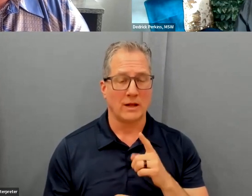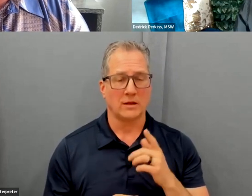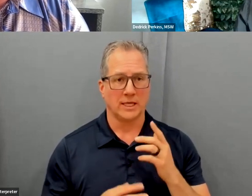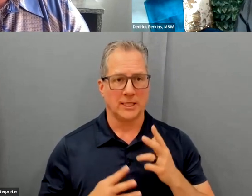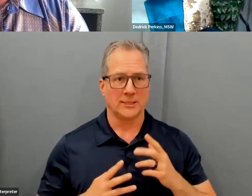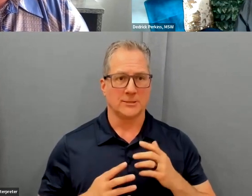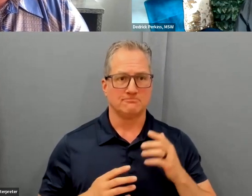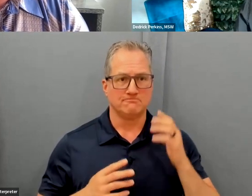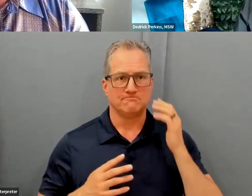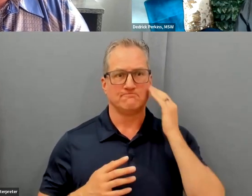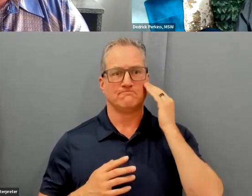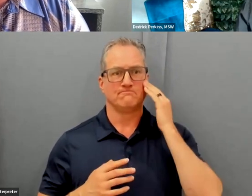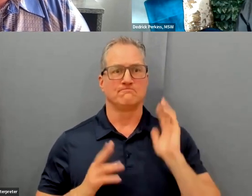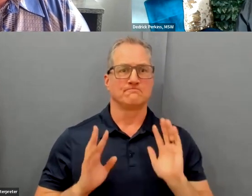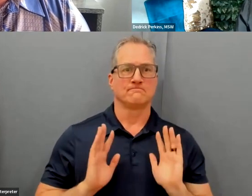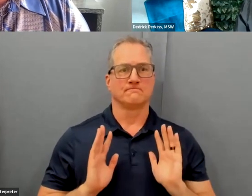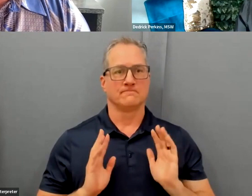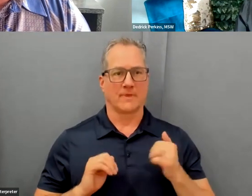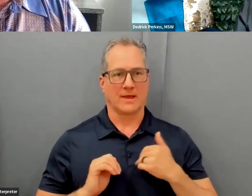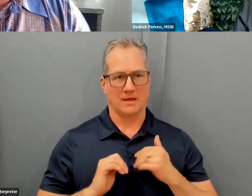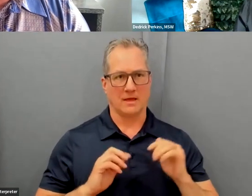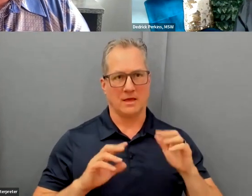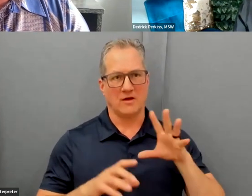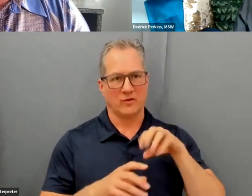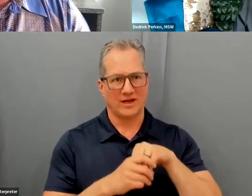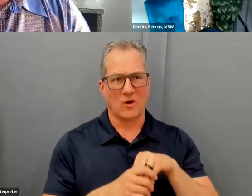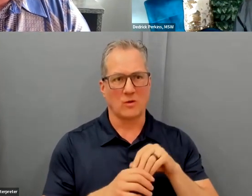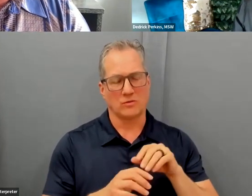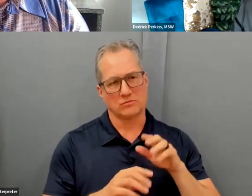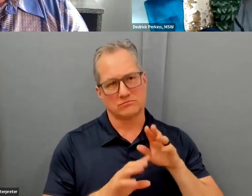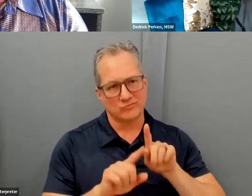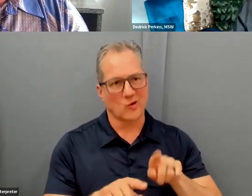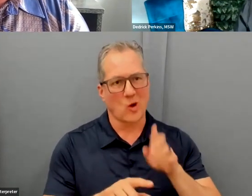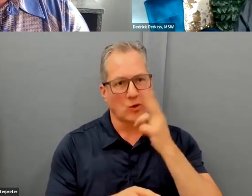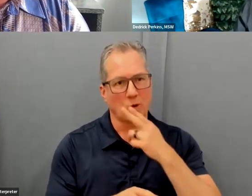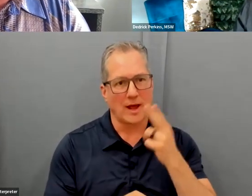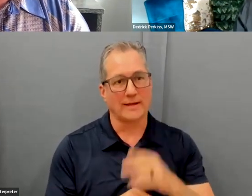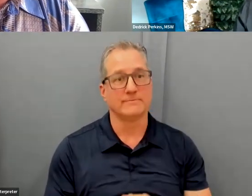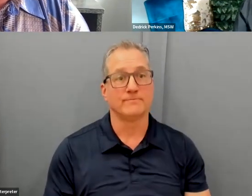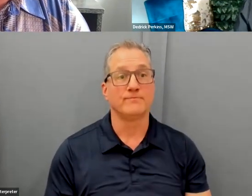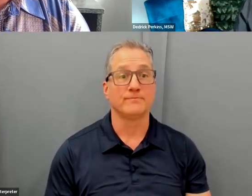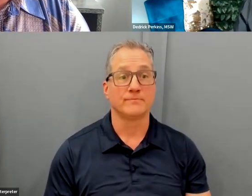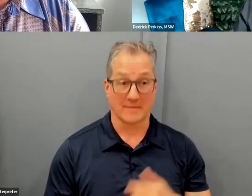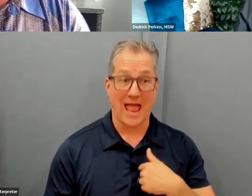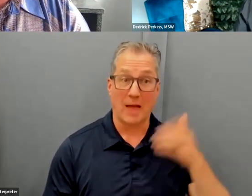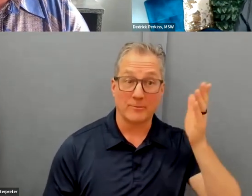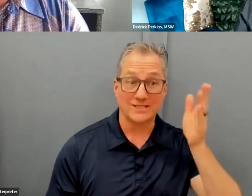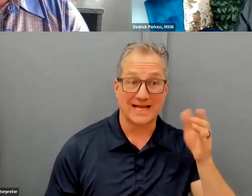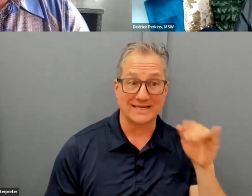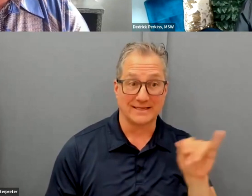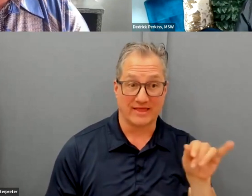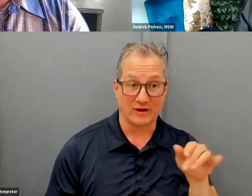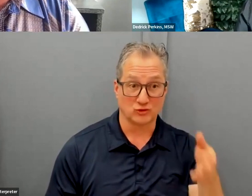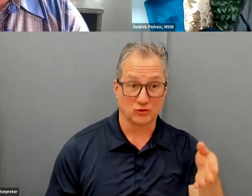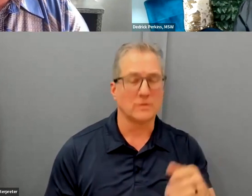possibly can as we enter that space with you all. And I'll also be presenting at the conference as well. Yes. Yes.